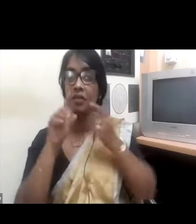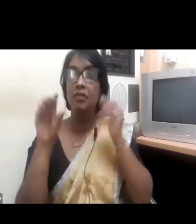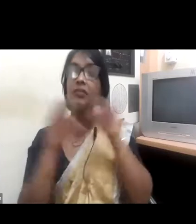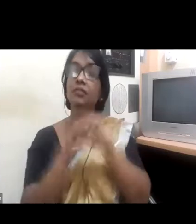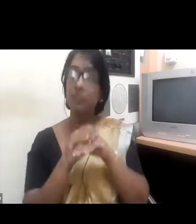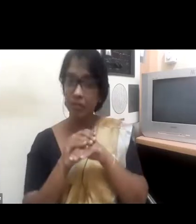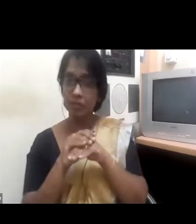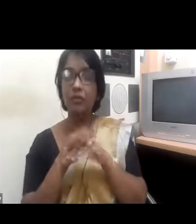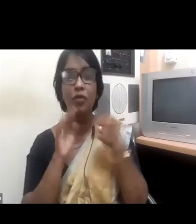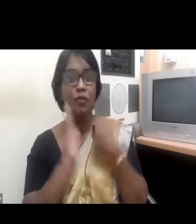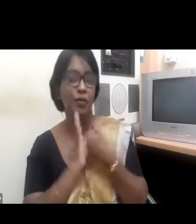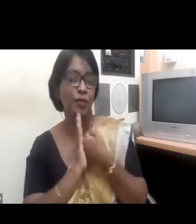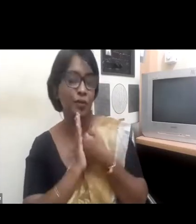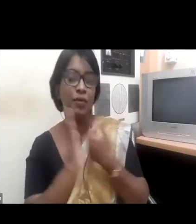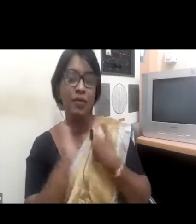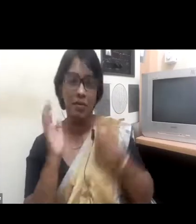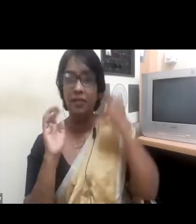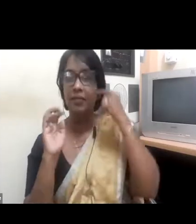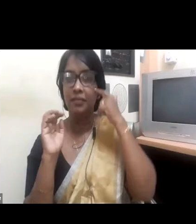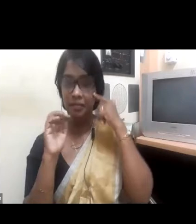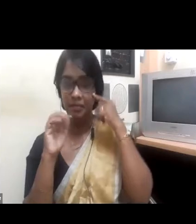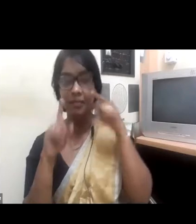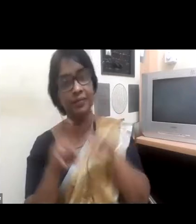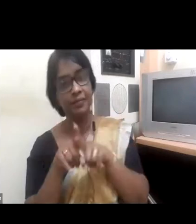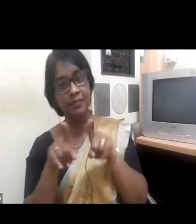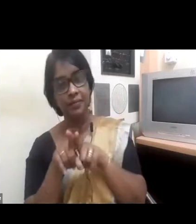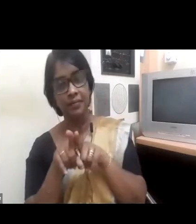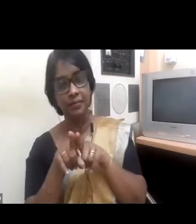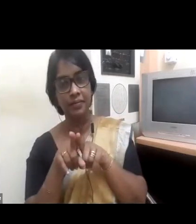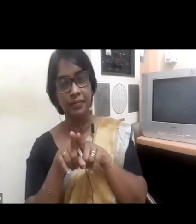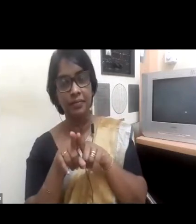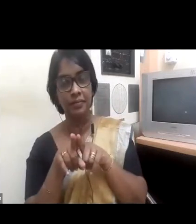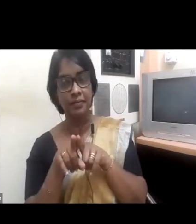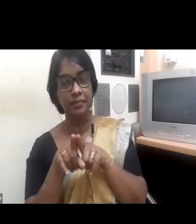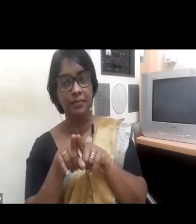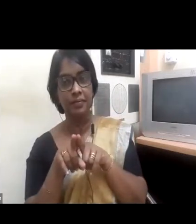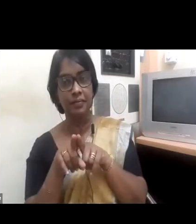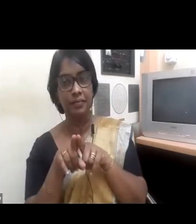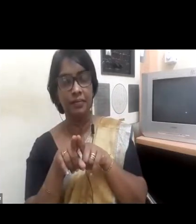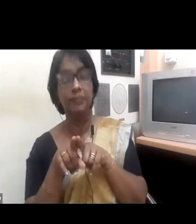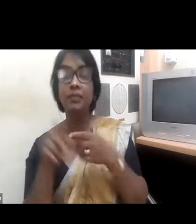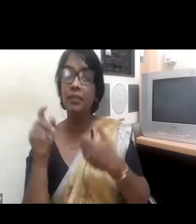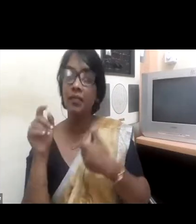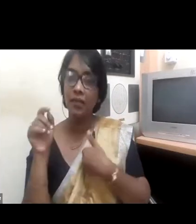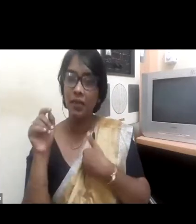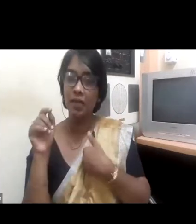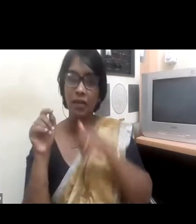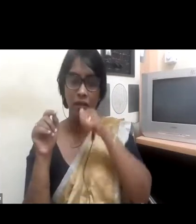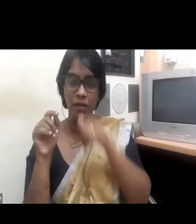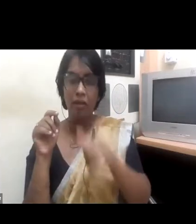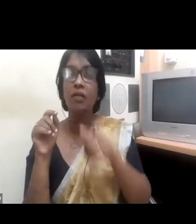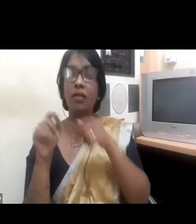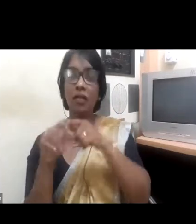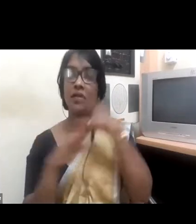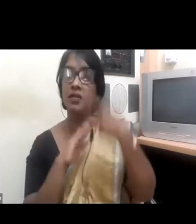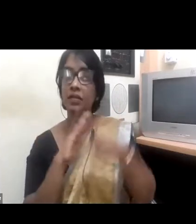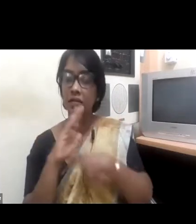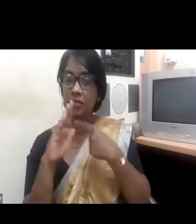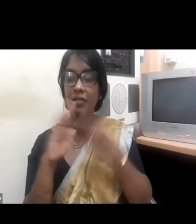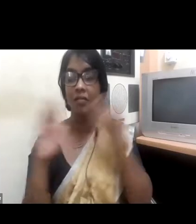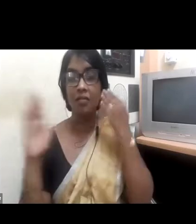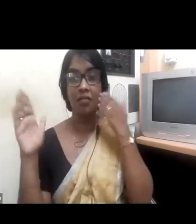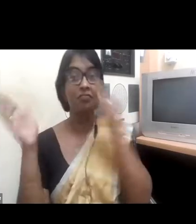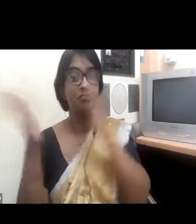to be joining you virtually in Sri Lanka. I wish I was really there with you. So we're here together this afternoon to talk about